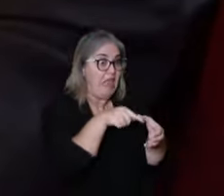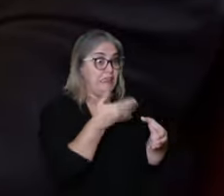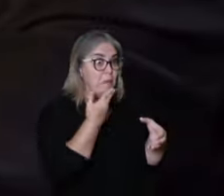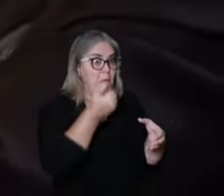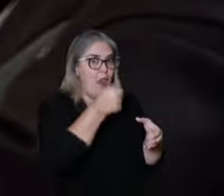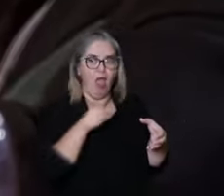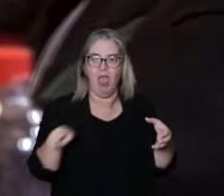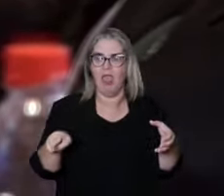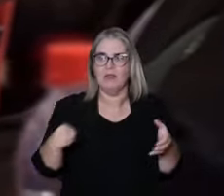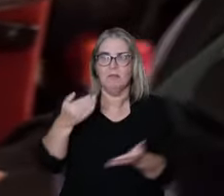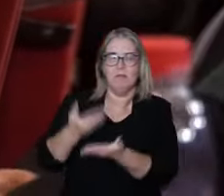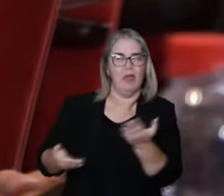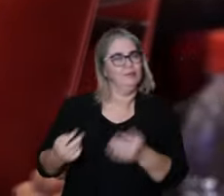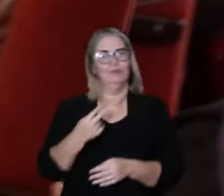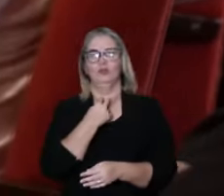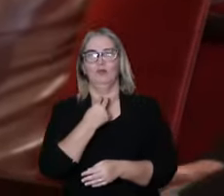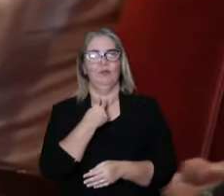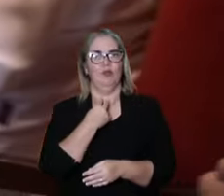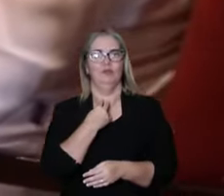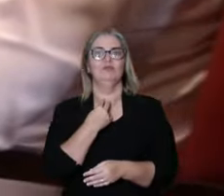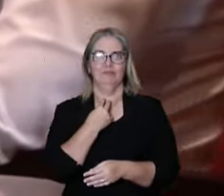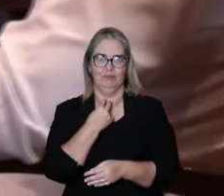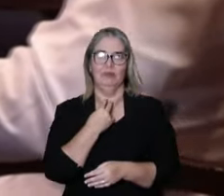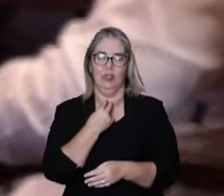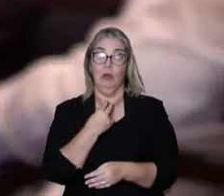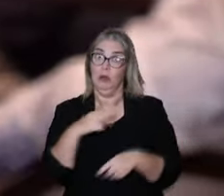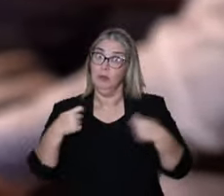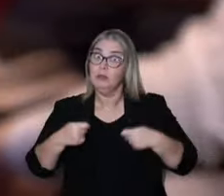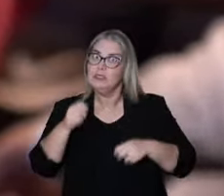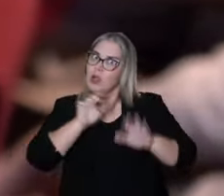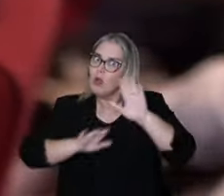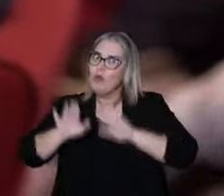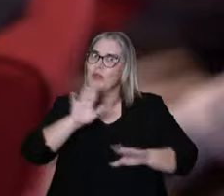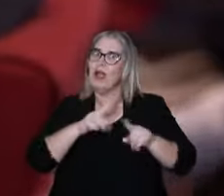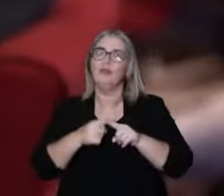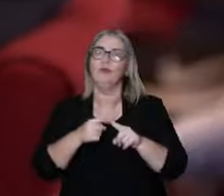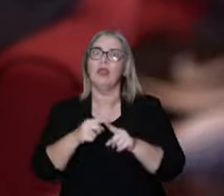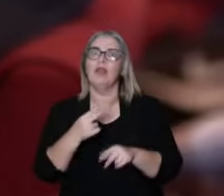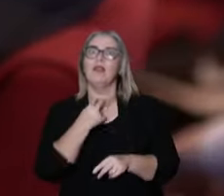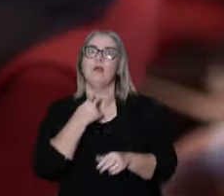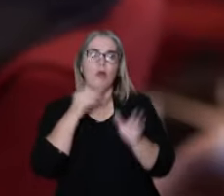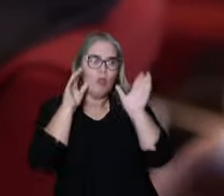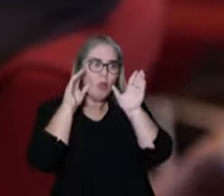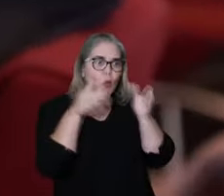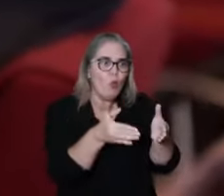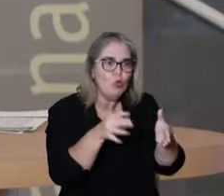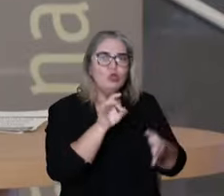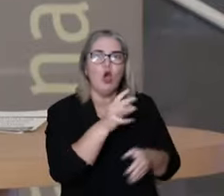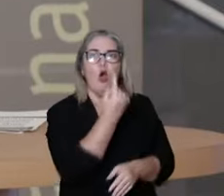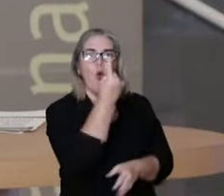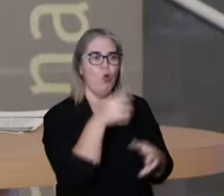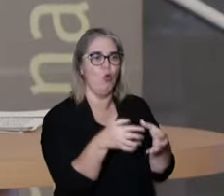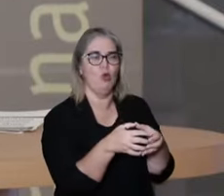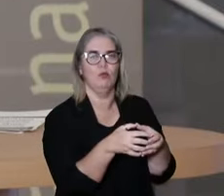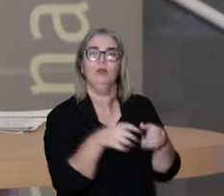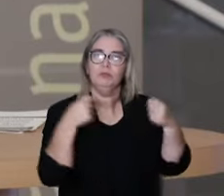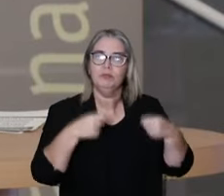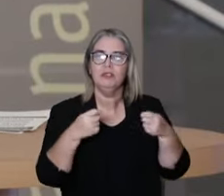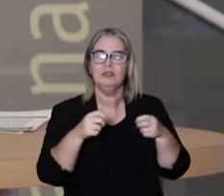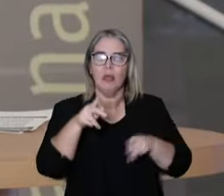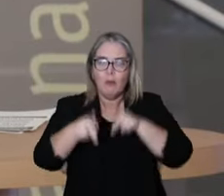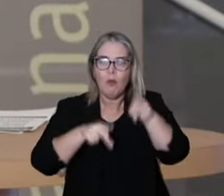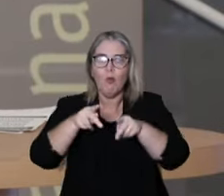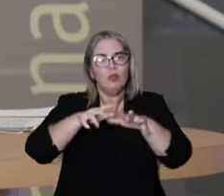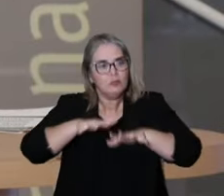good for a few people and this is better. So we consider that in a system. So this is